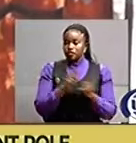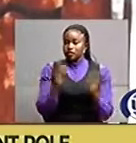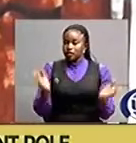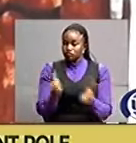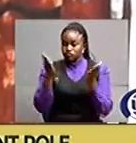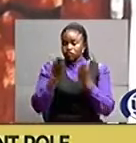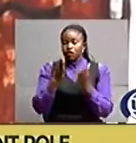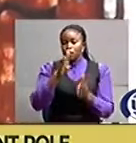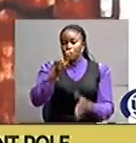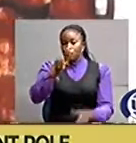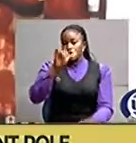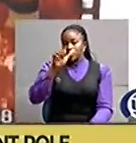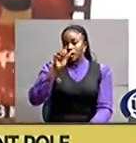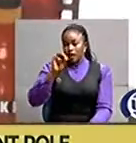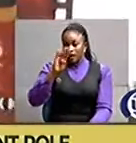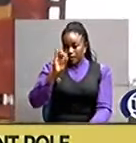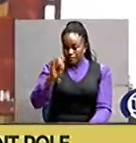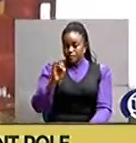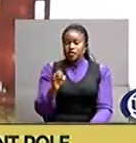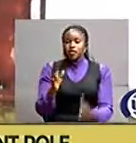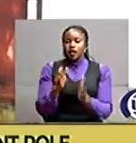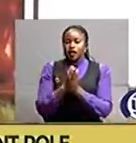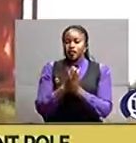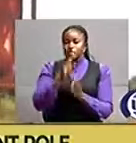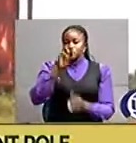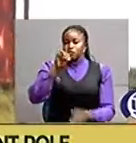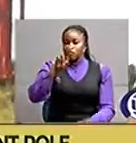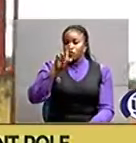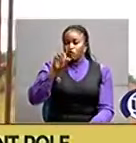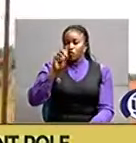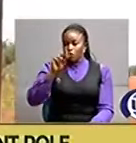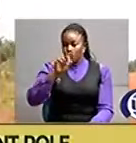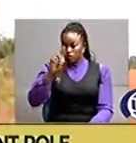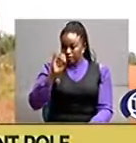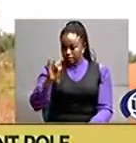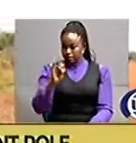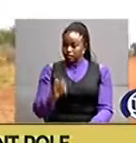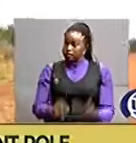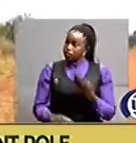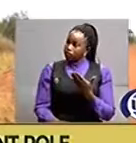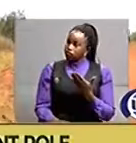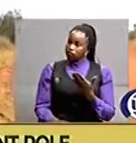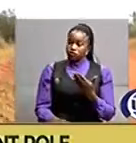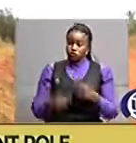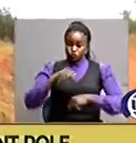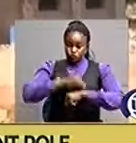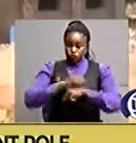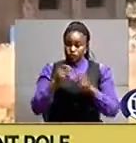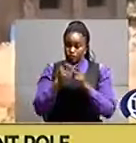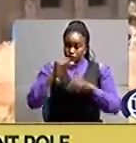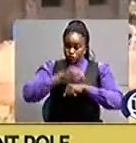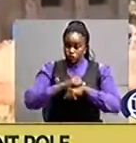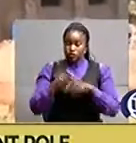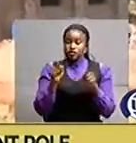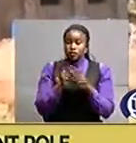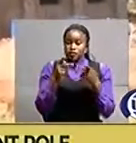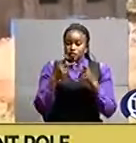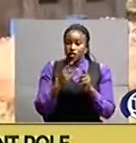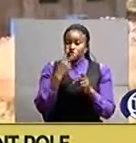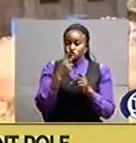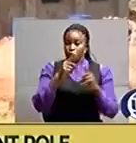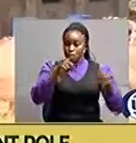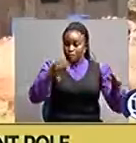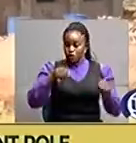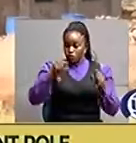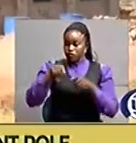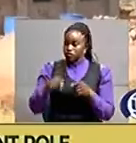and molozi primary school in budiebo constituency the team of engineers has already commenced constructing and renovating of two blocks at buyambi